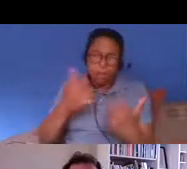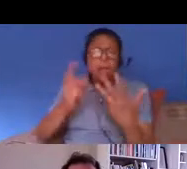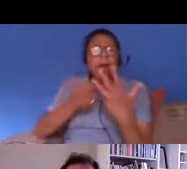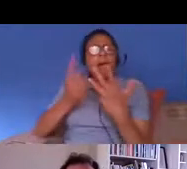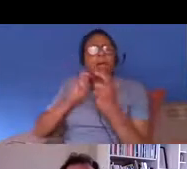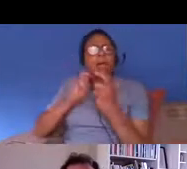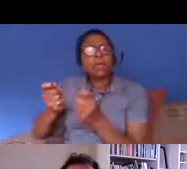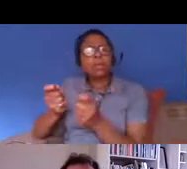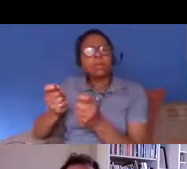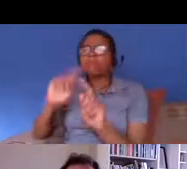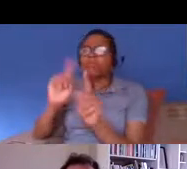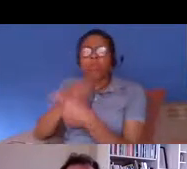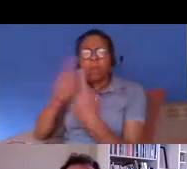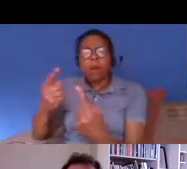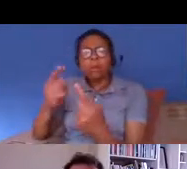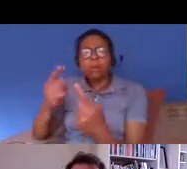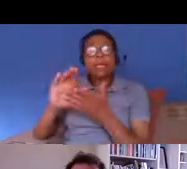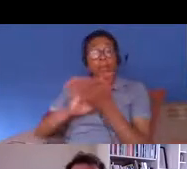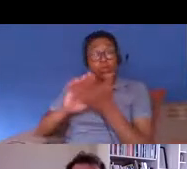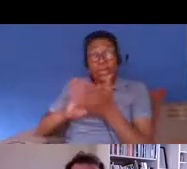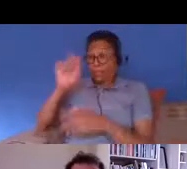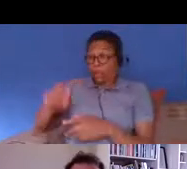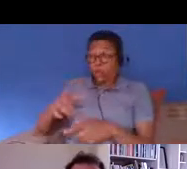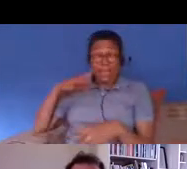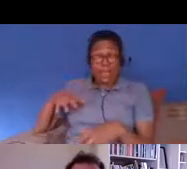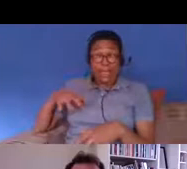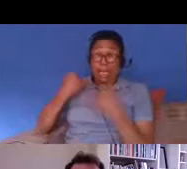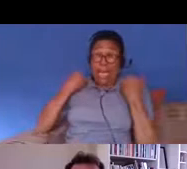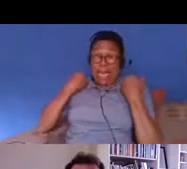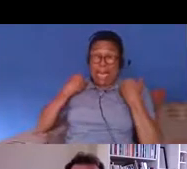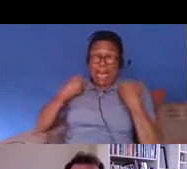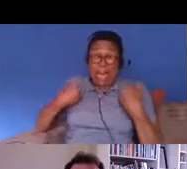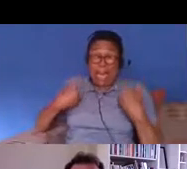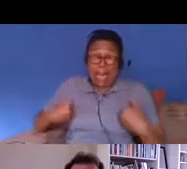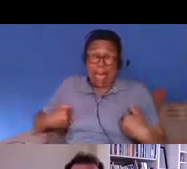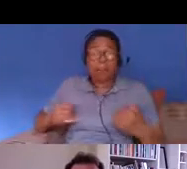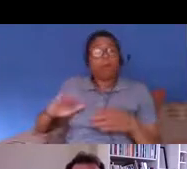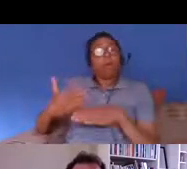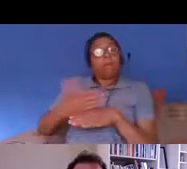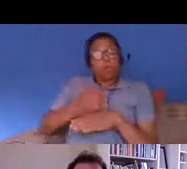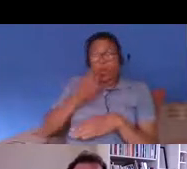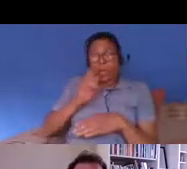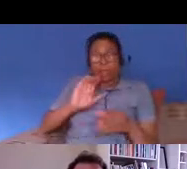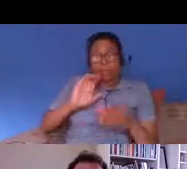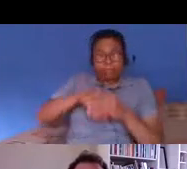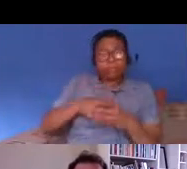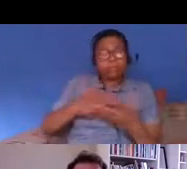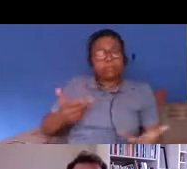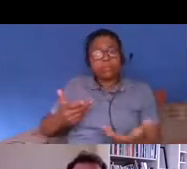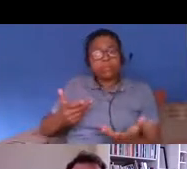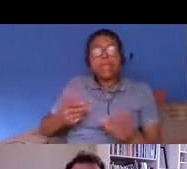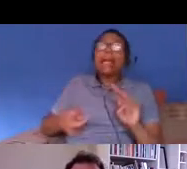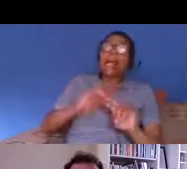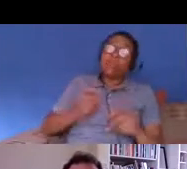it often means that a person has to get really really ill before they qualify for treatment and if they've been treated earlier then they wouldn't have gotten